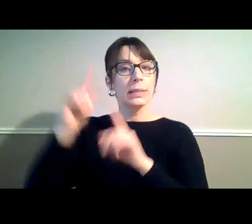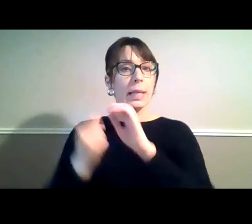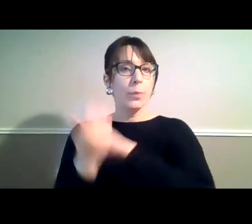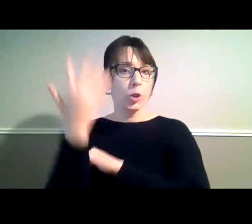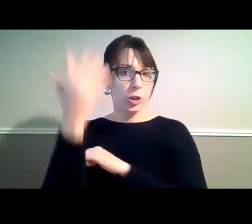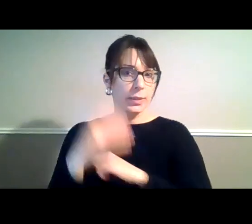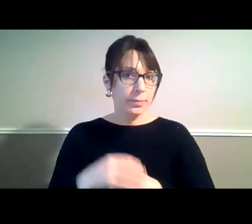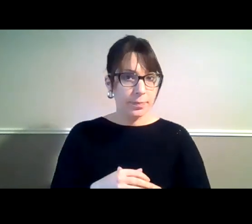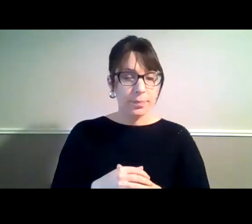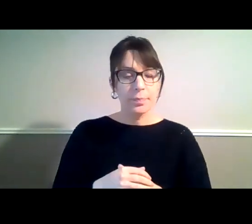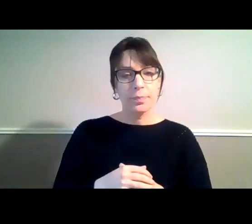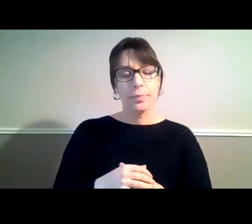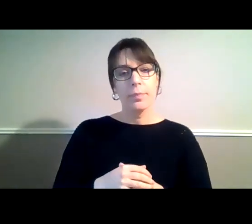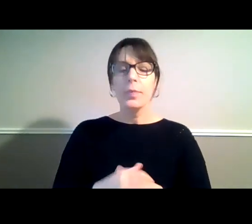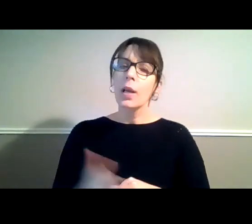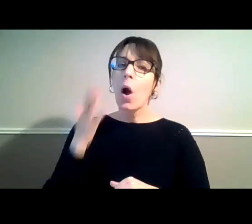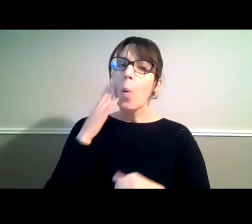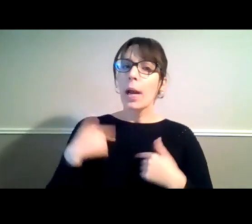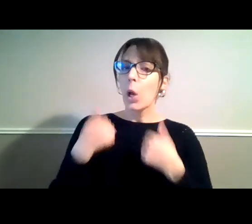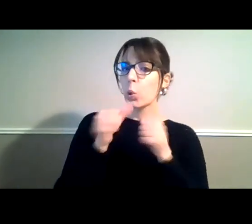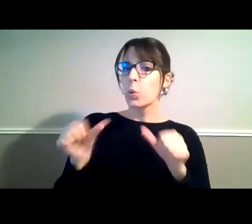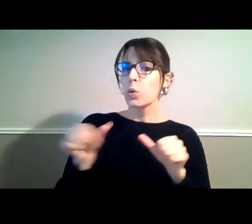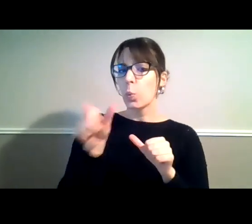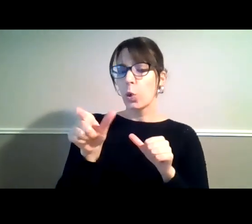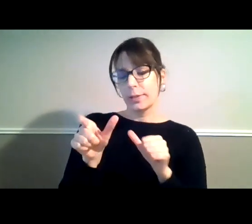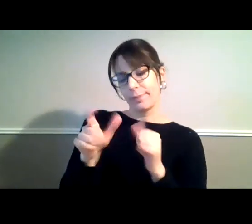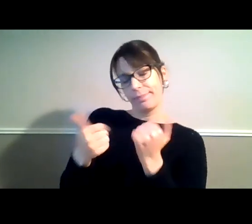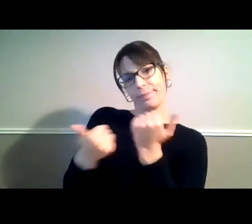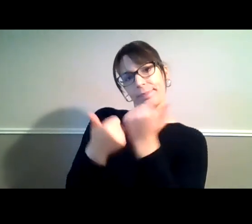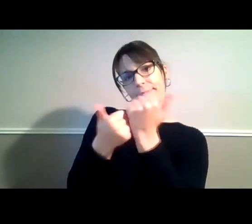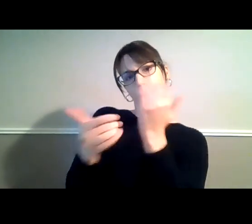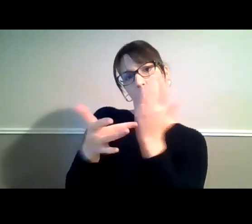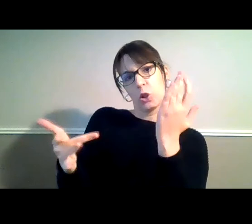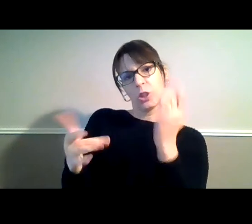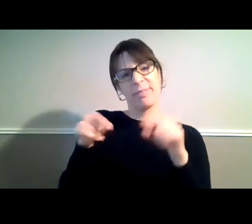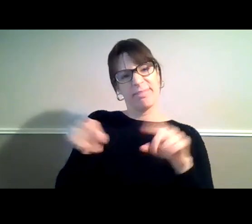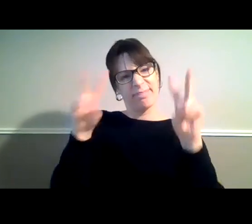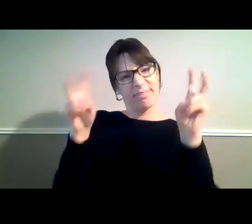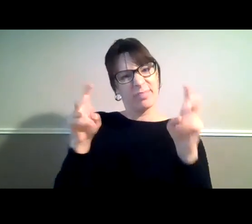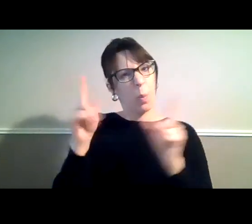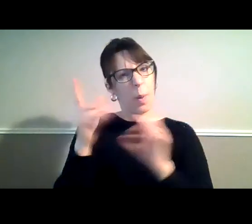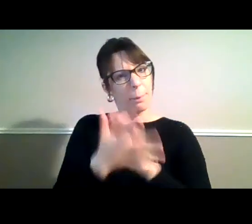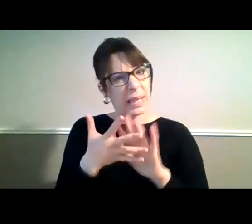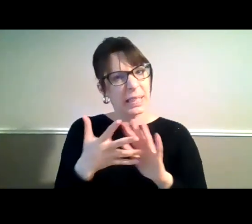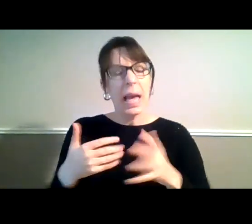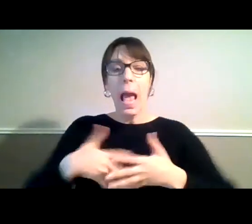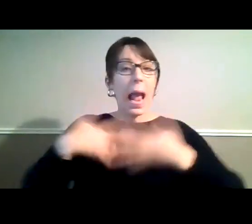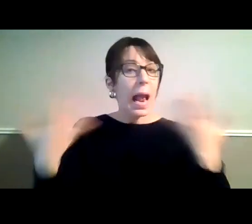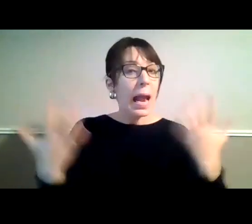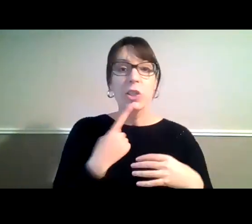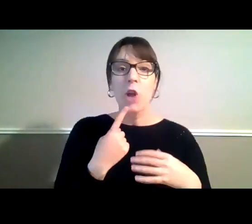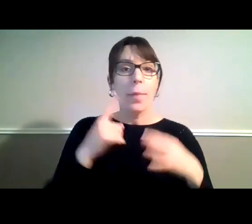When we use the term Assistive Technology, we're referring to any aid, piece of equipment,